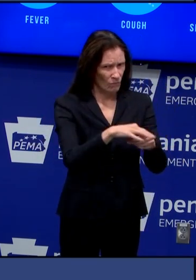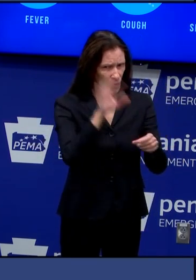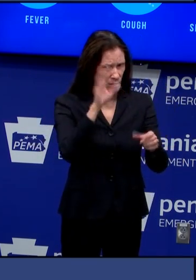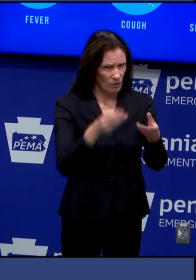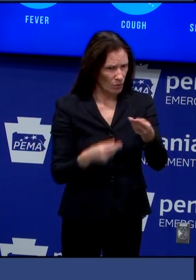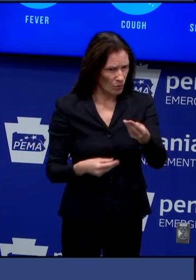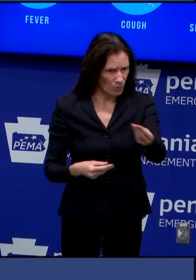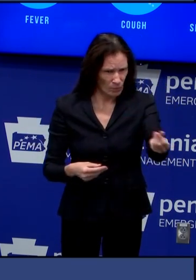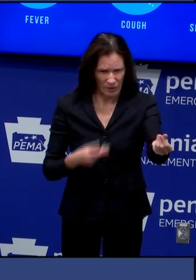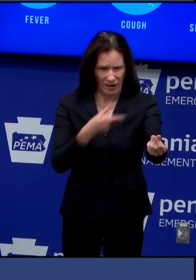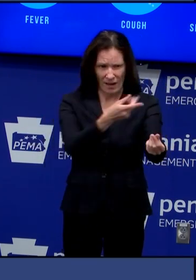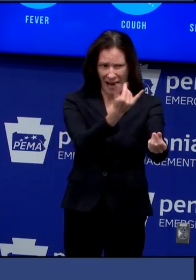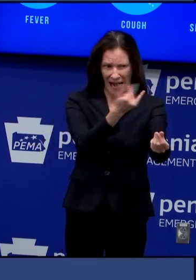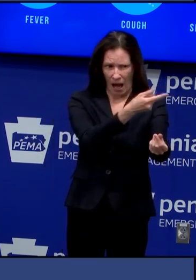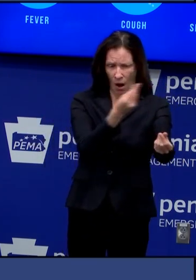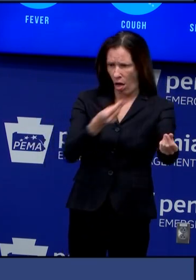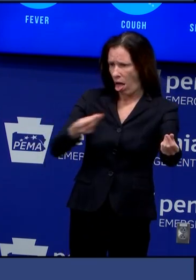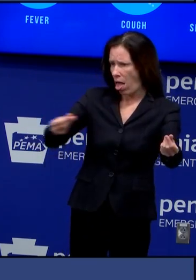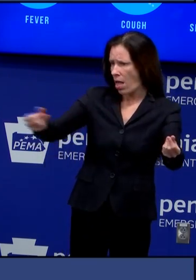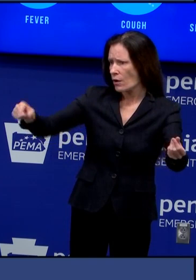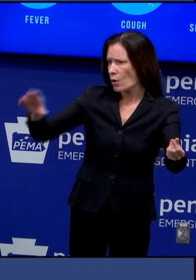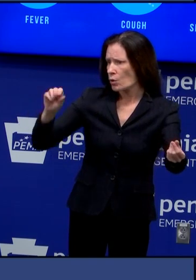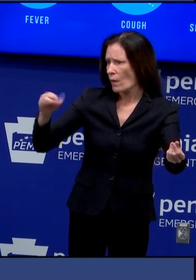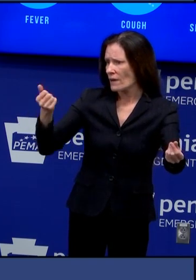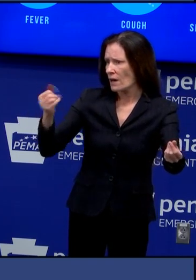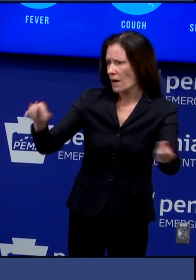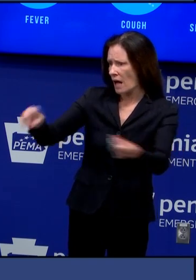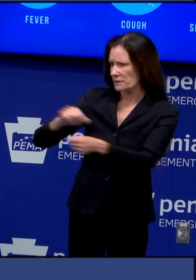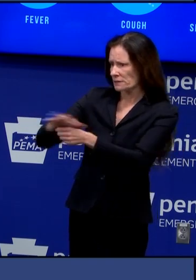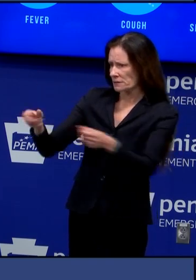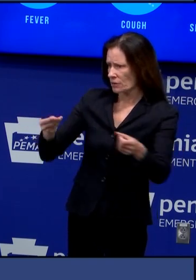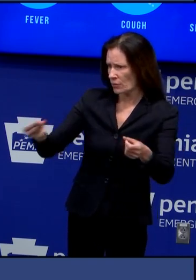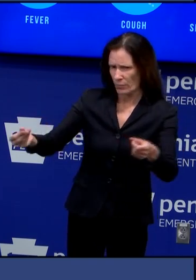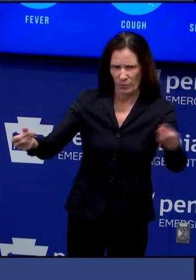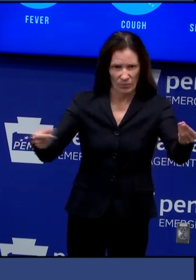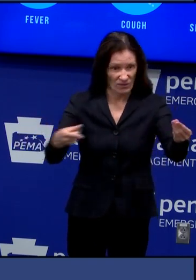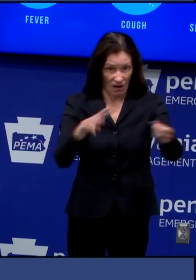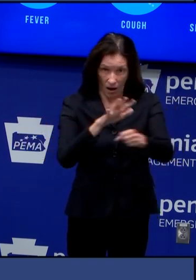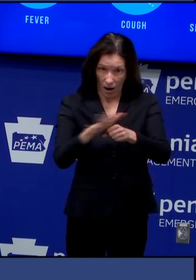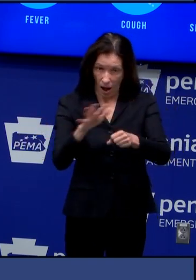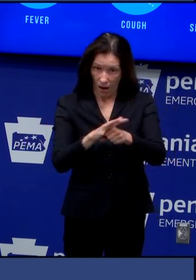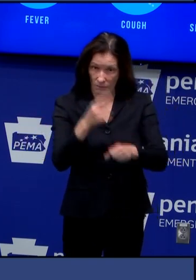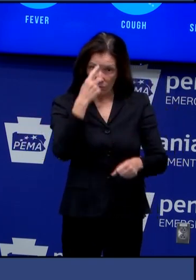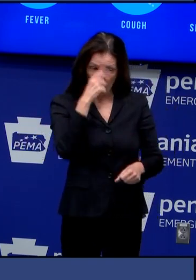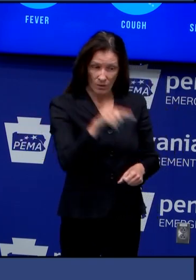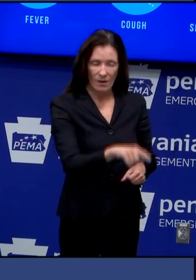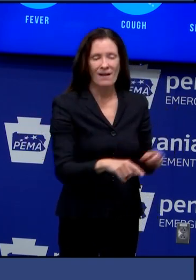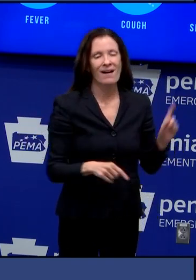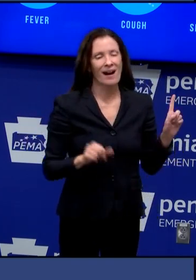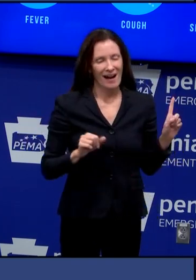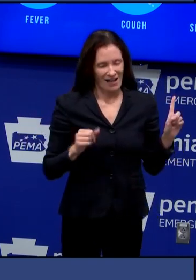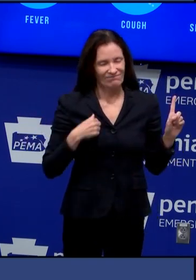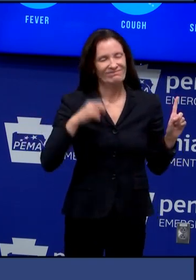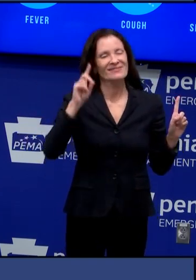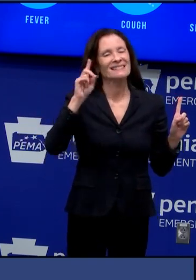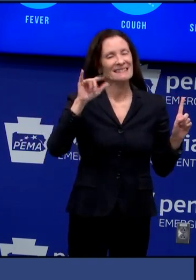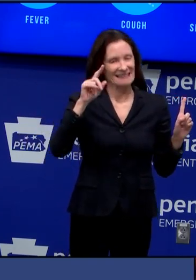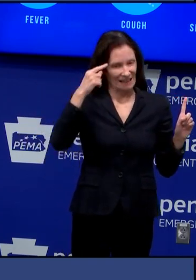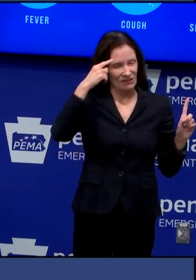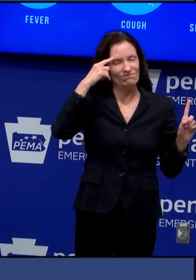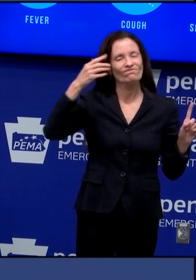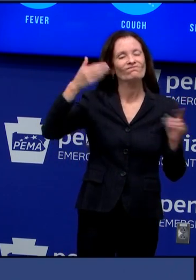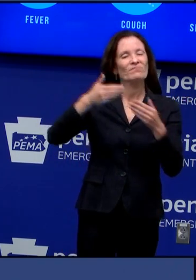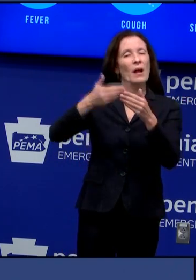but but uh i think we all had that concern well before the pandemic uh uh affected us the way it would has